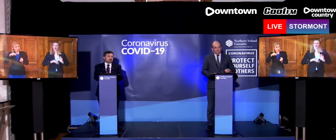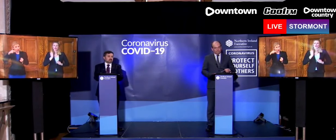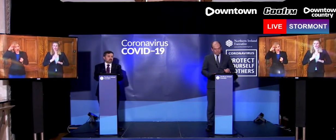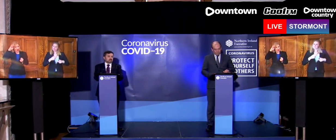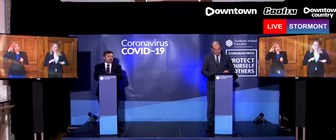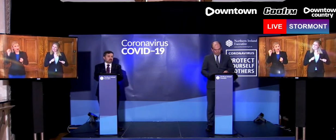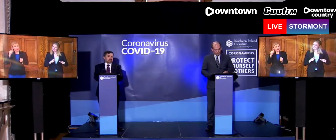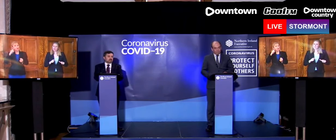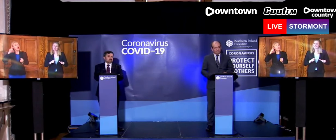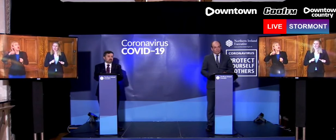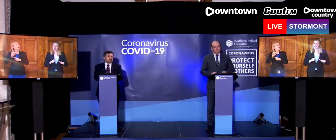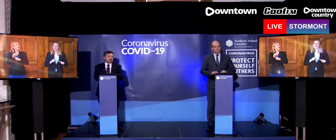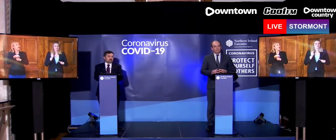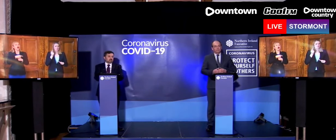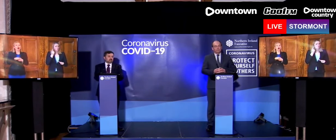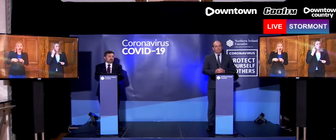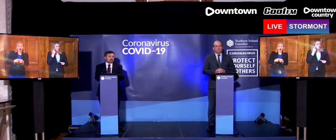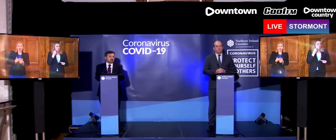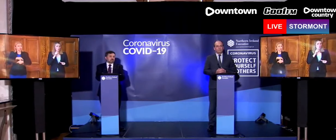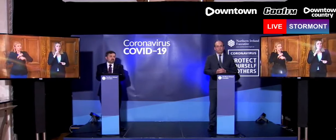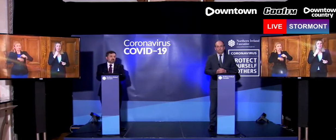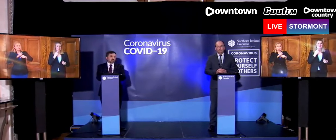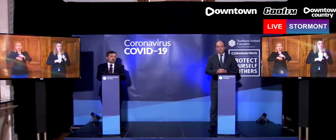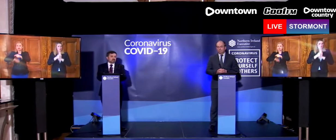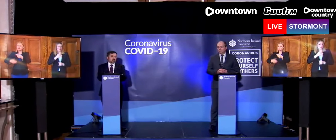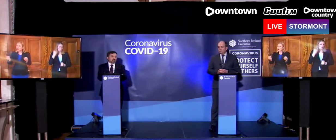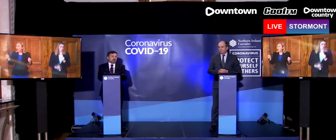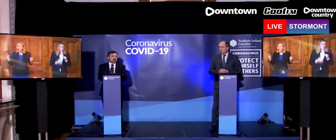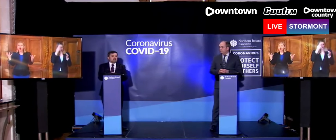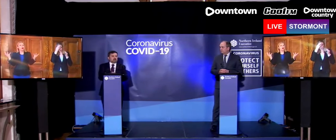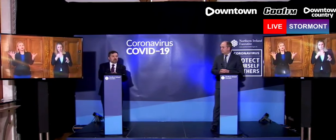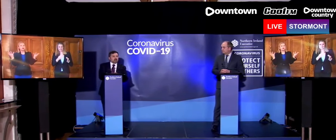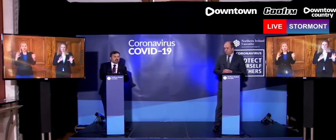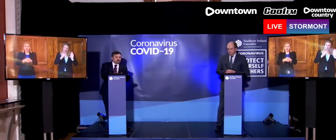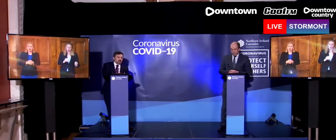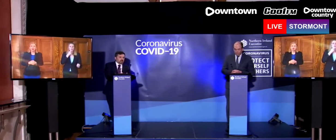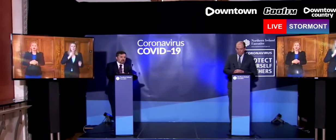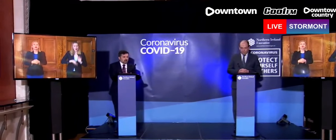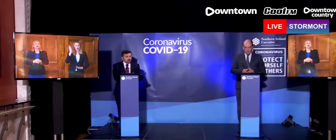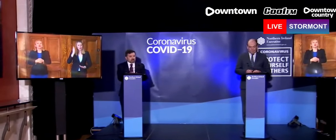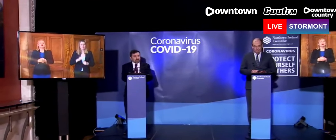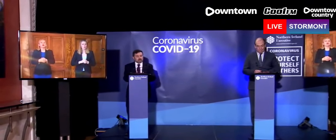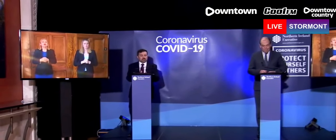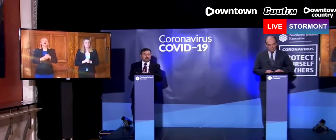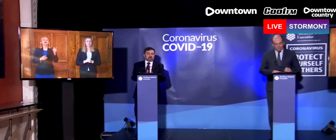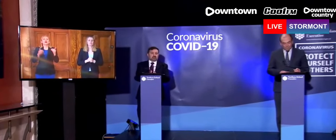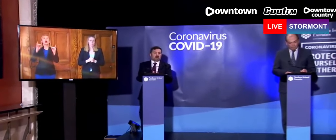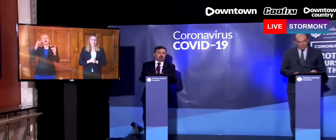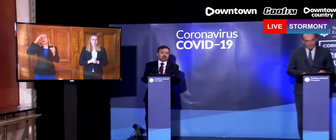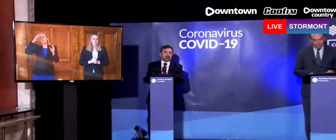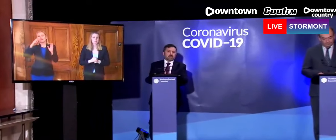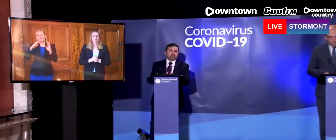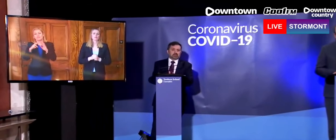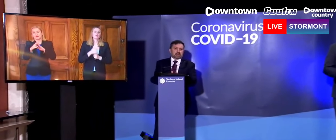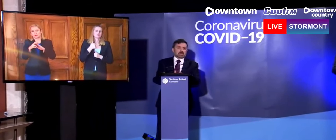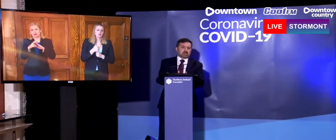is there a potential for further restrictions to prevent that? Well, David, I'll take your second question first. And I suppose it's in